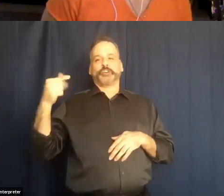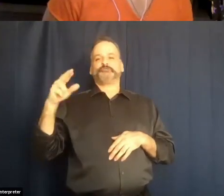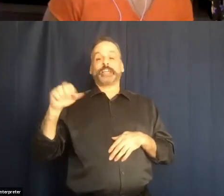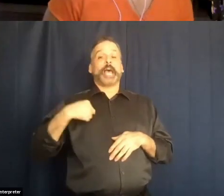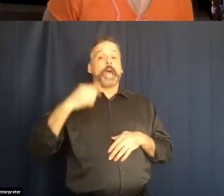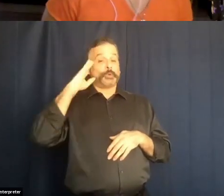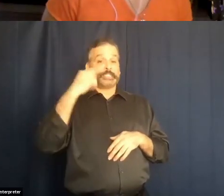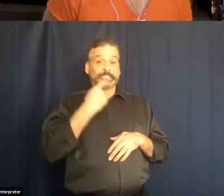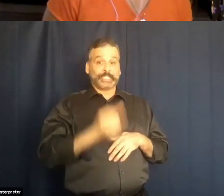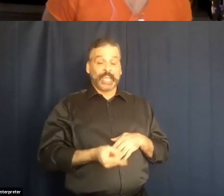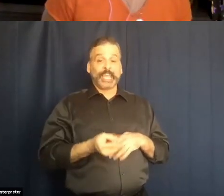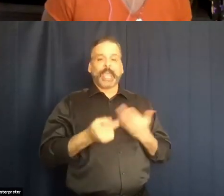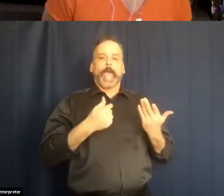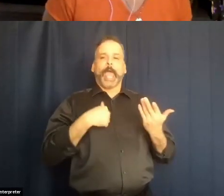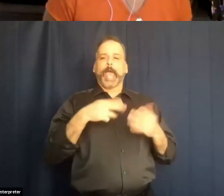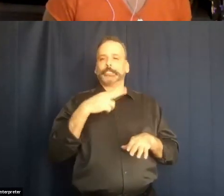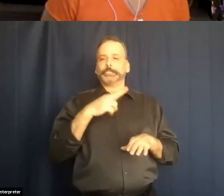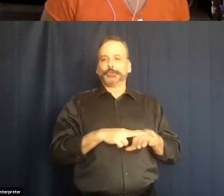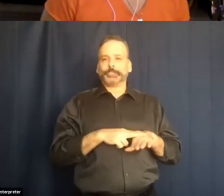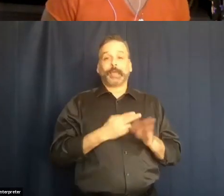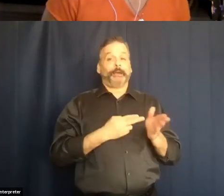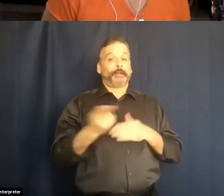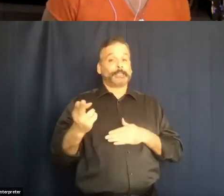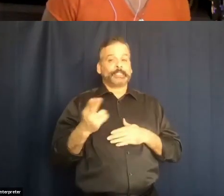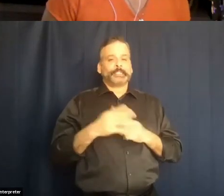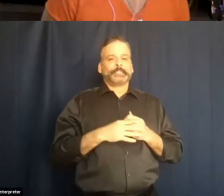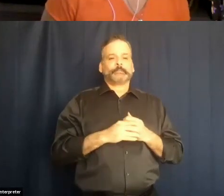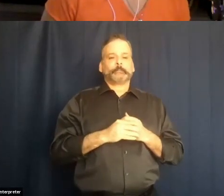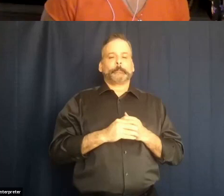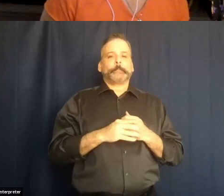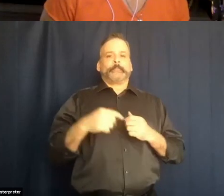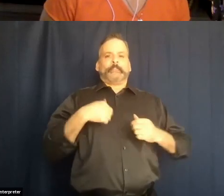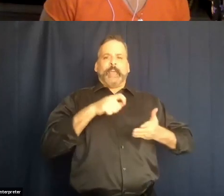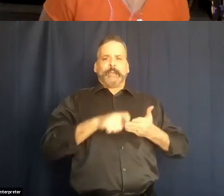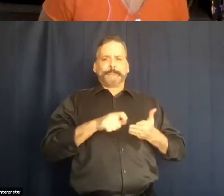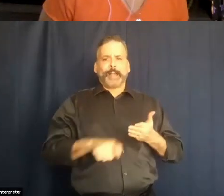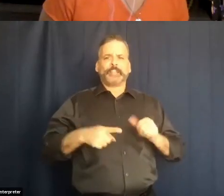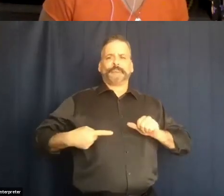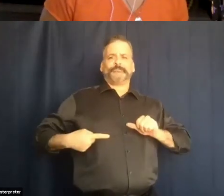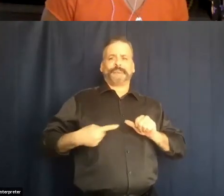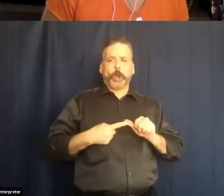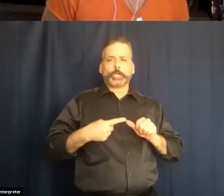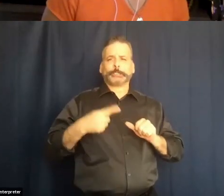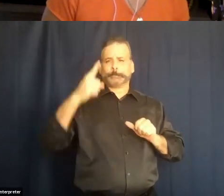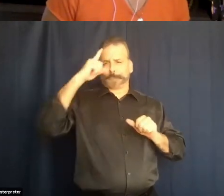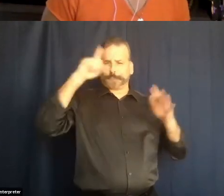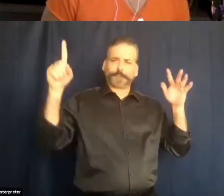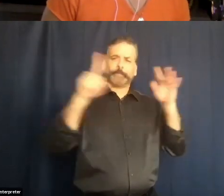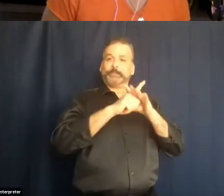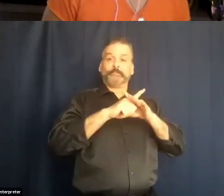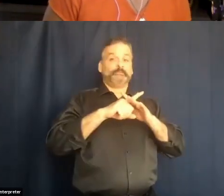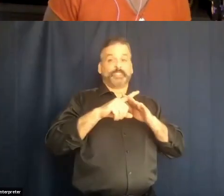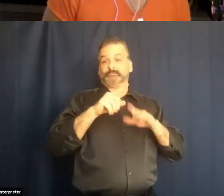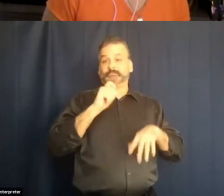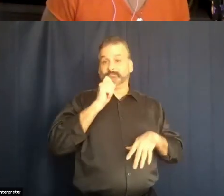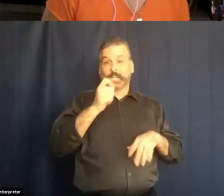what are some things I usually honestly um I write the first thing that comes to my head and if it doesn't work then I try another